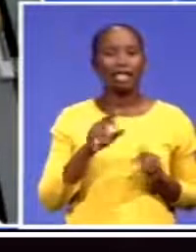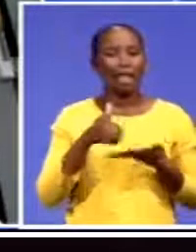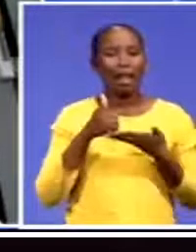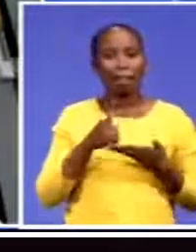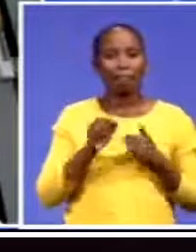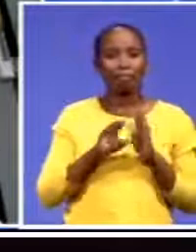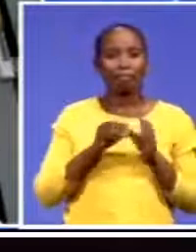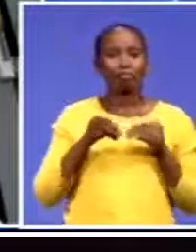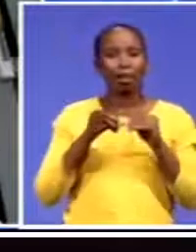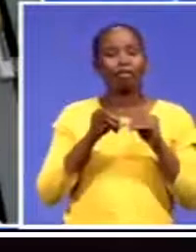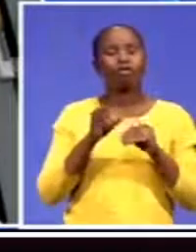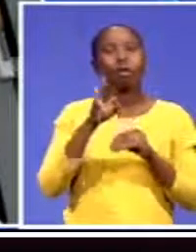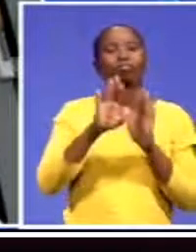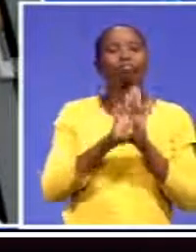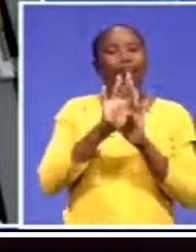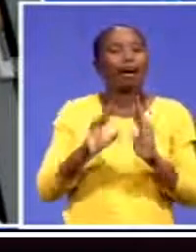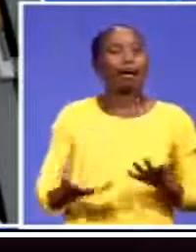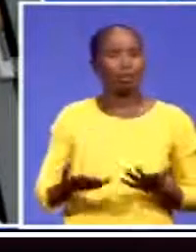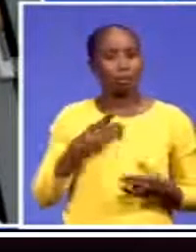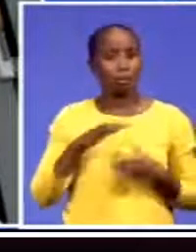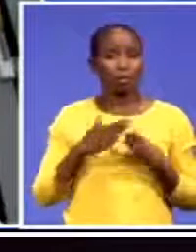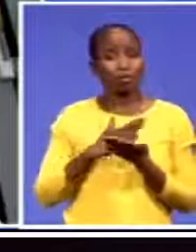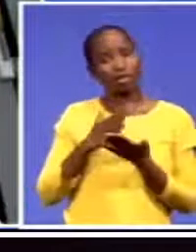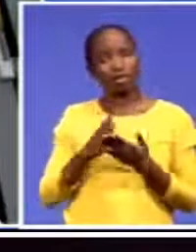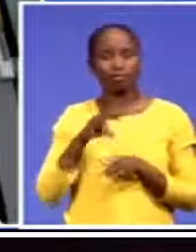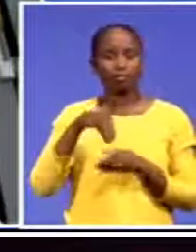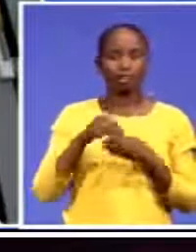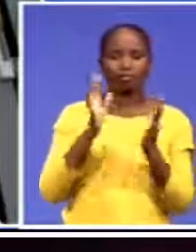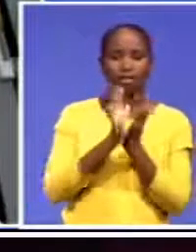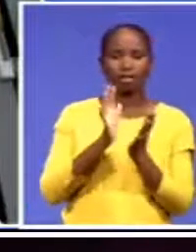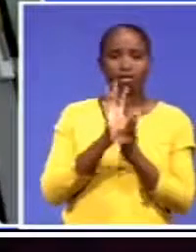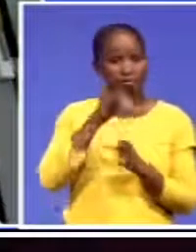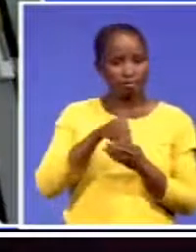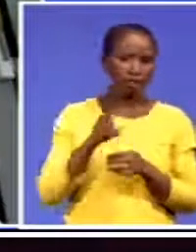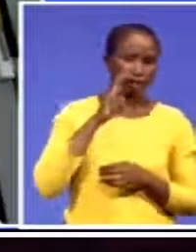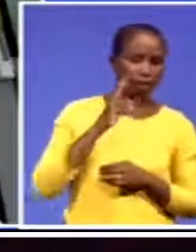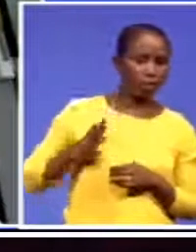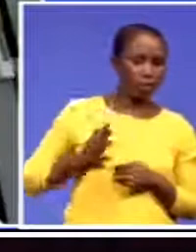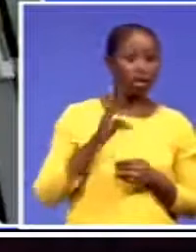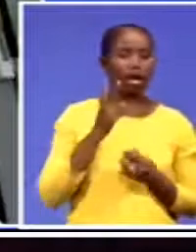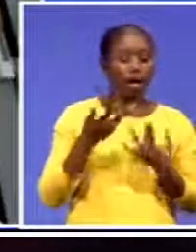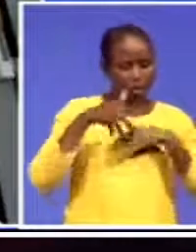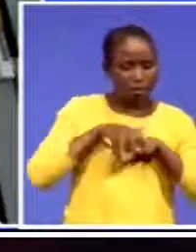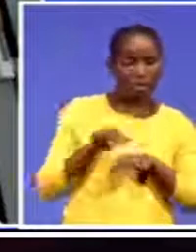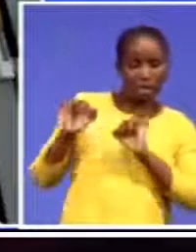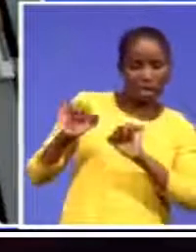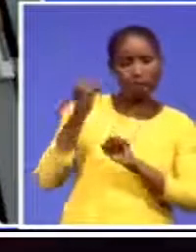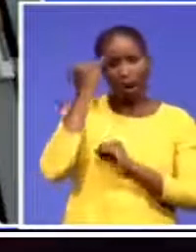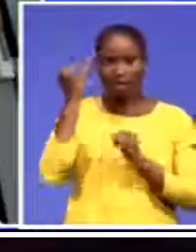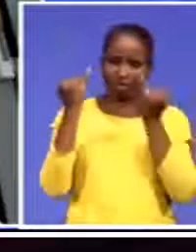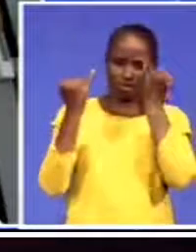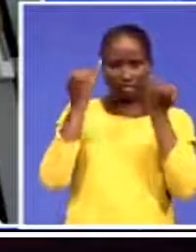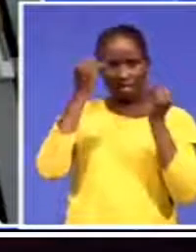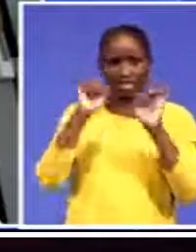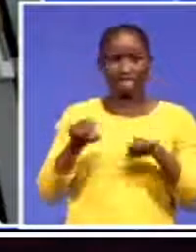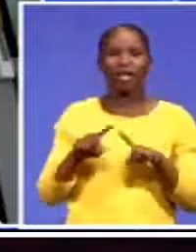this event who are looking at implementation of their ideas, but they need to have a clear understanding of the policy